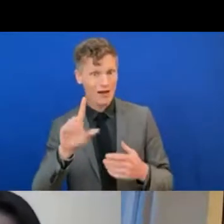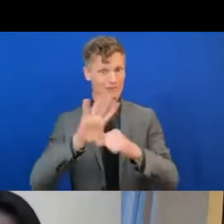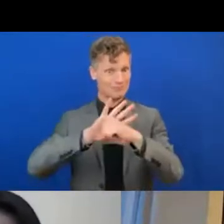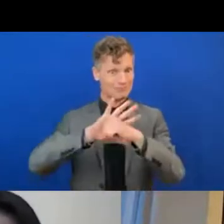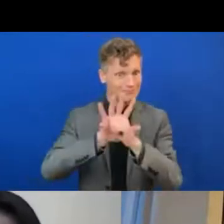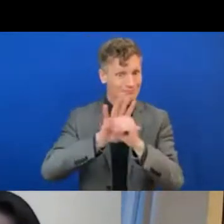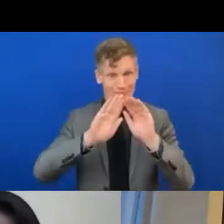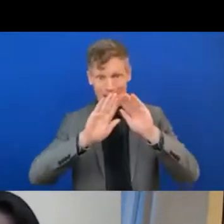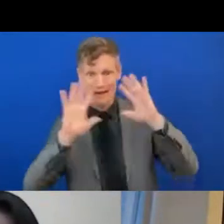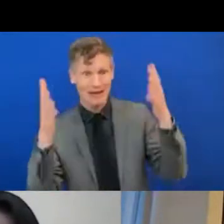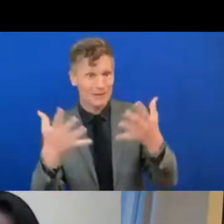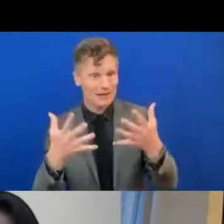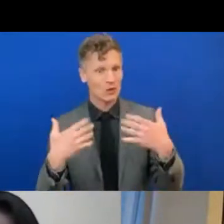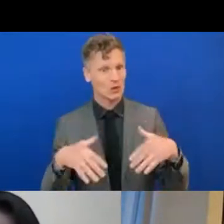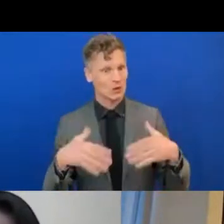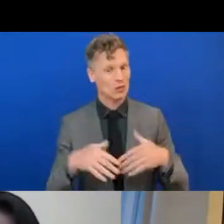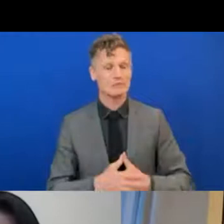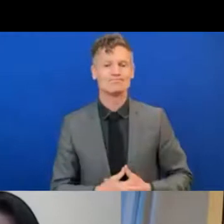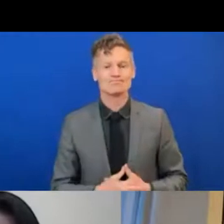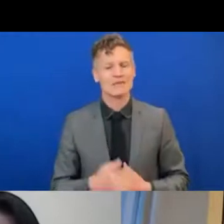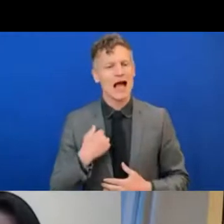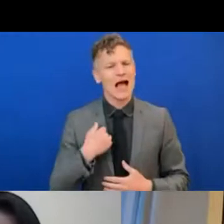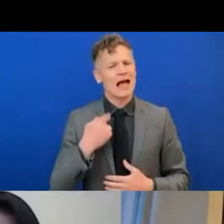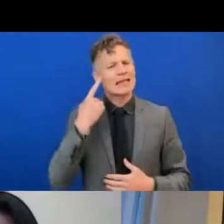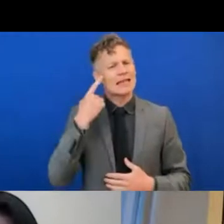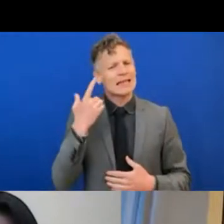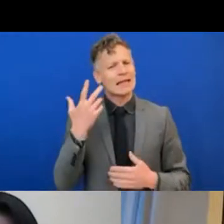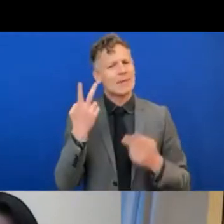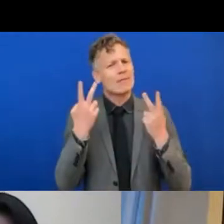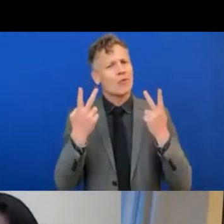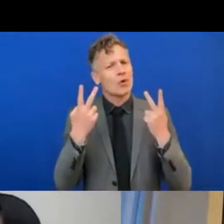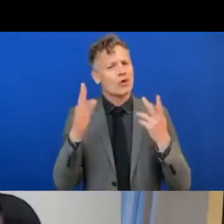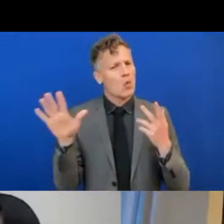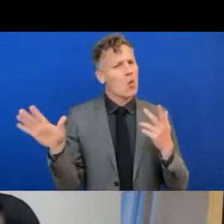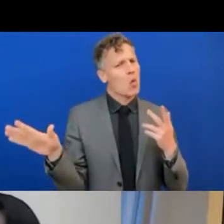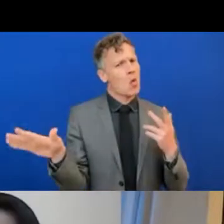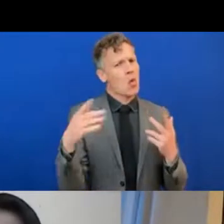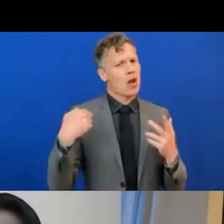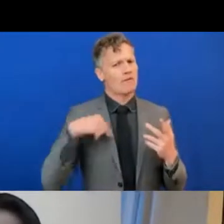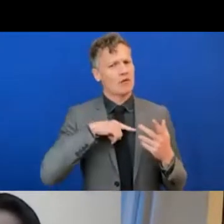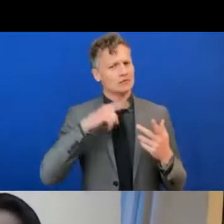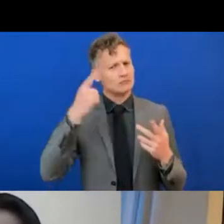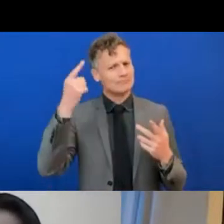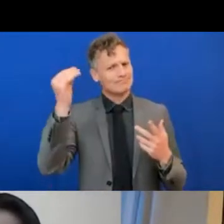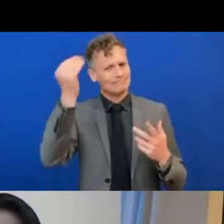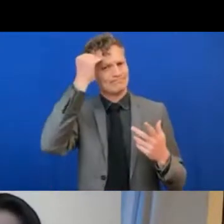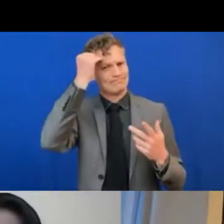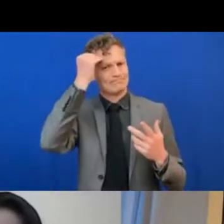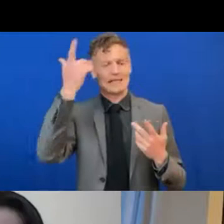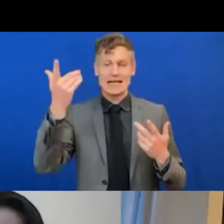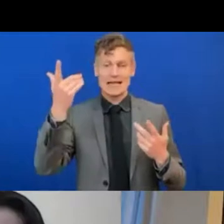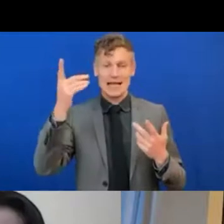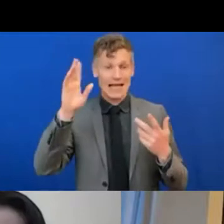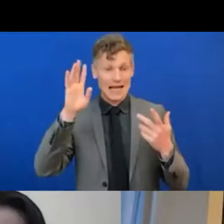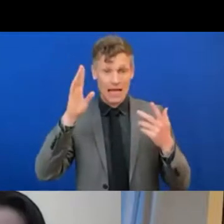would suggest we all keep in mind is that innovation does not come out of the blue. It does not happen without